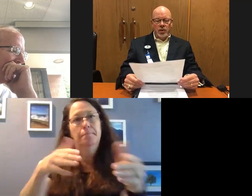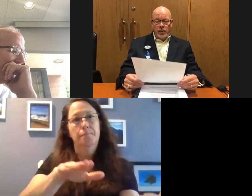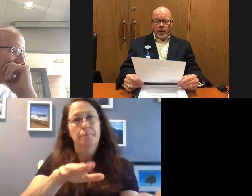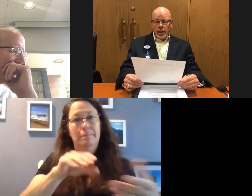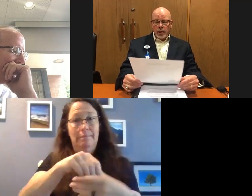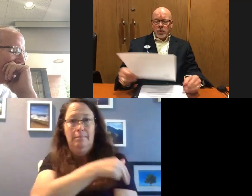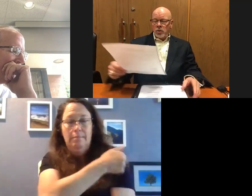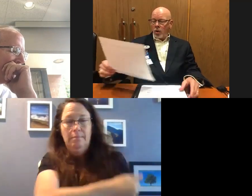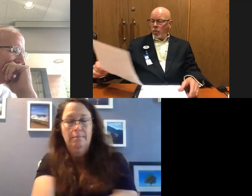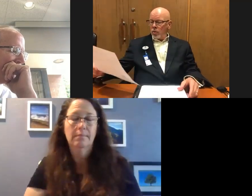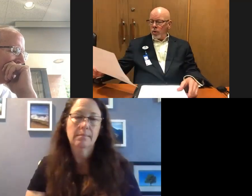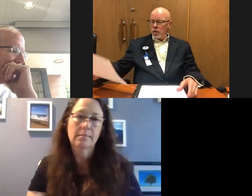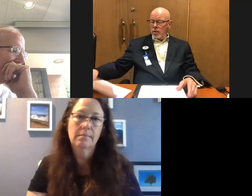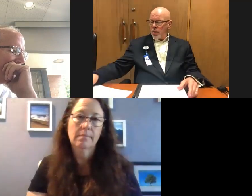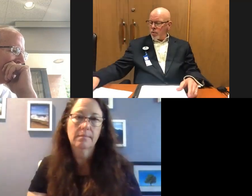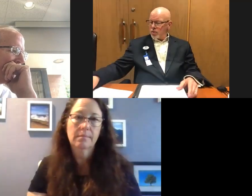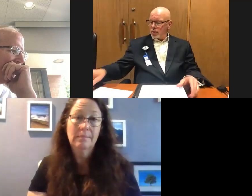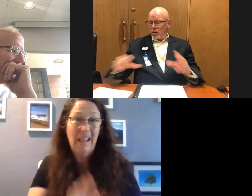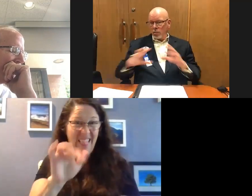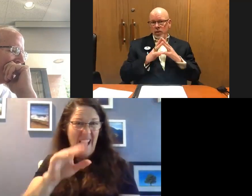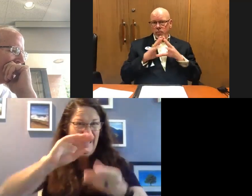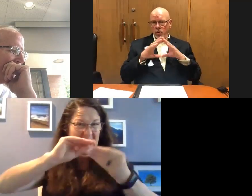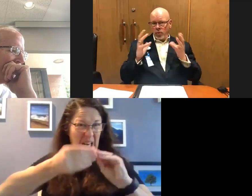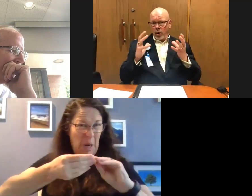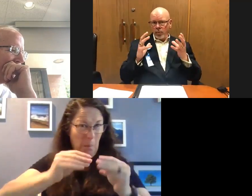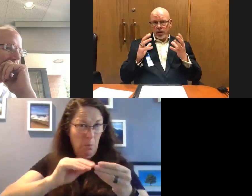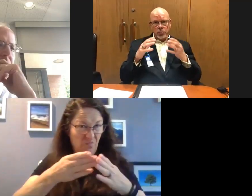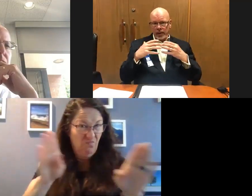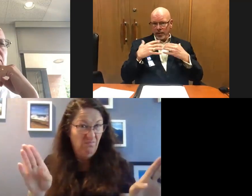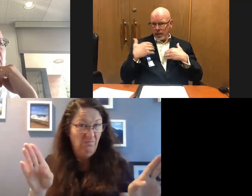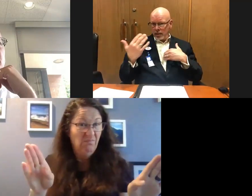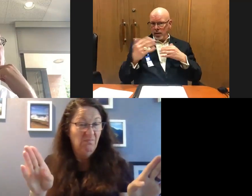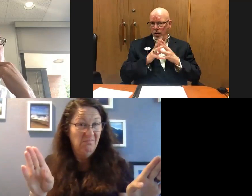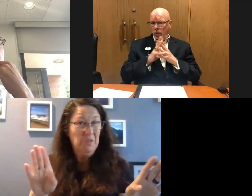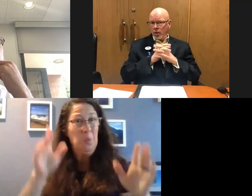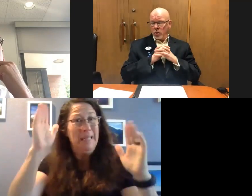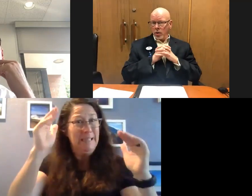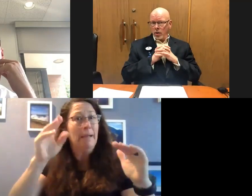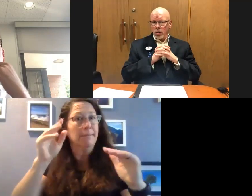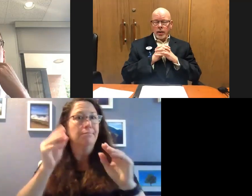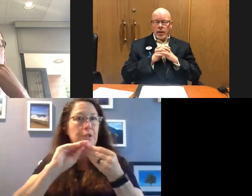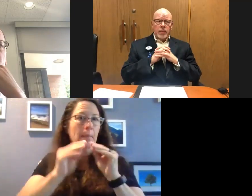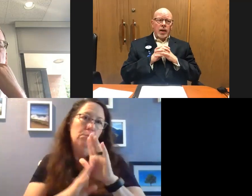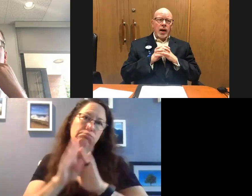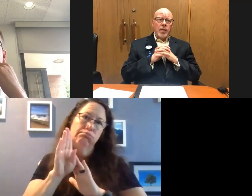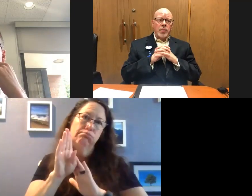hospital. So those are the numbers in terms of overall, we expect to see continued surge.